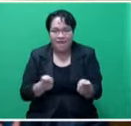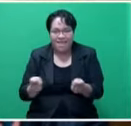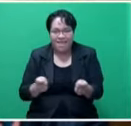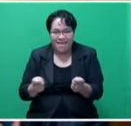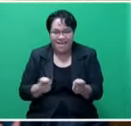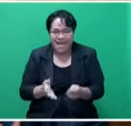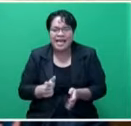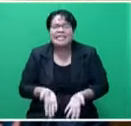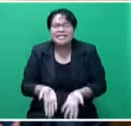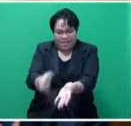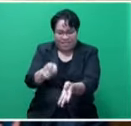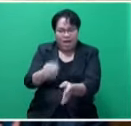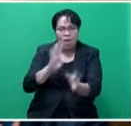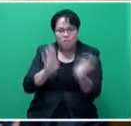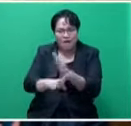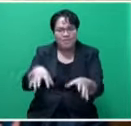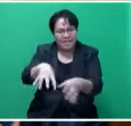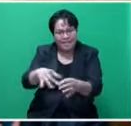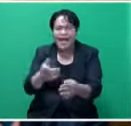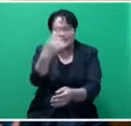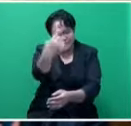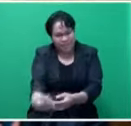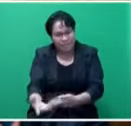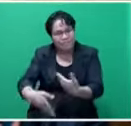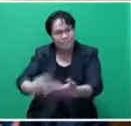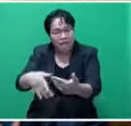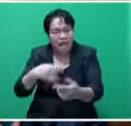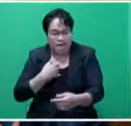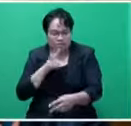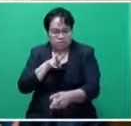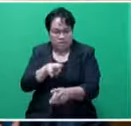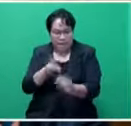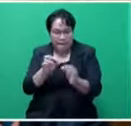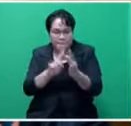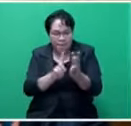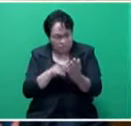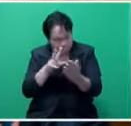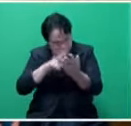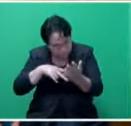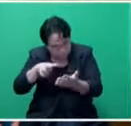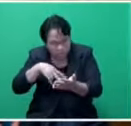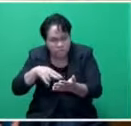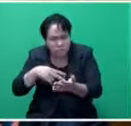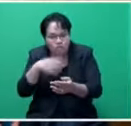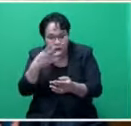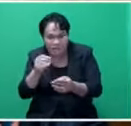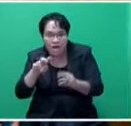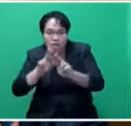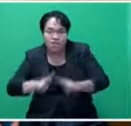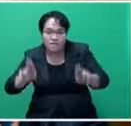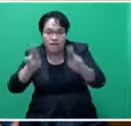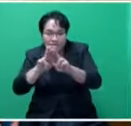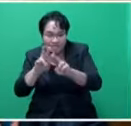Let the private sector run. Now, I've also seen in the bill, you either have the universal service tower